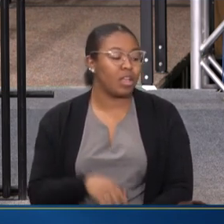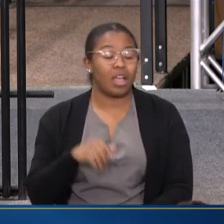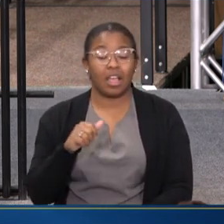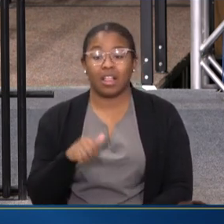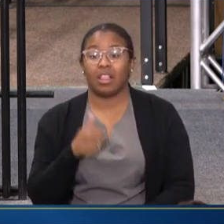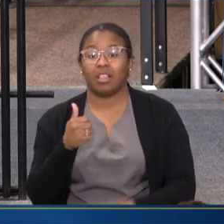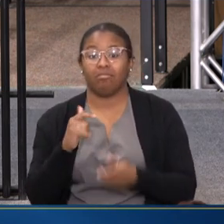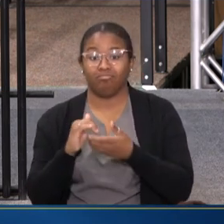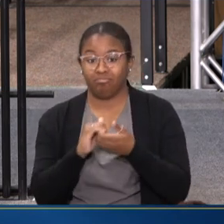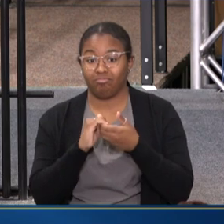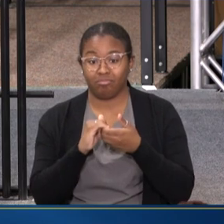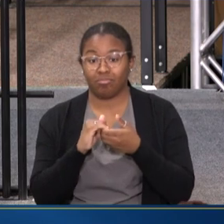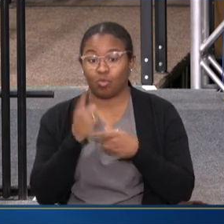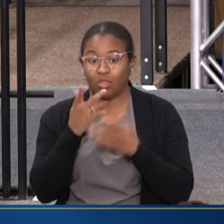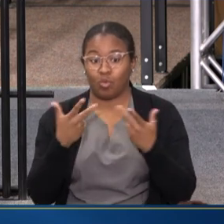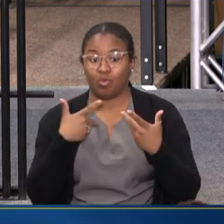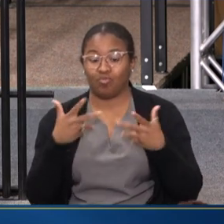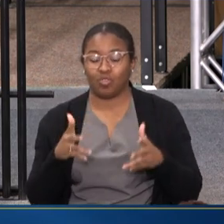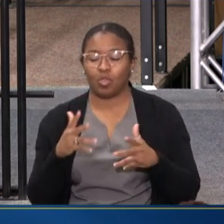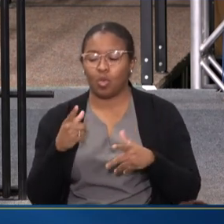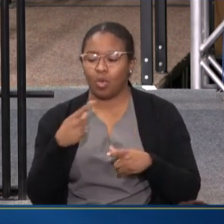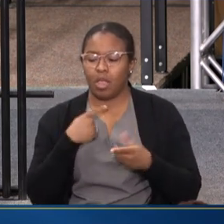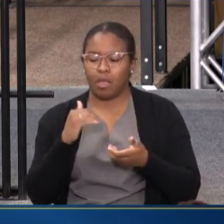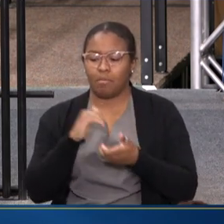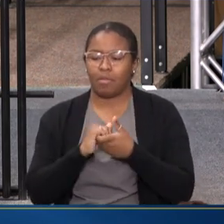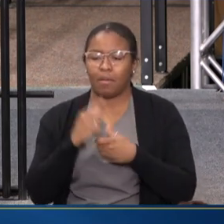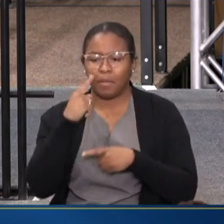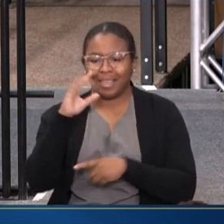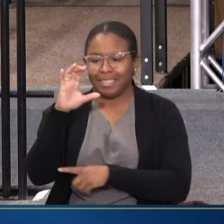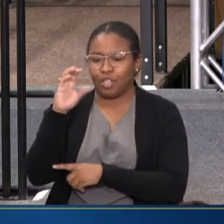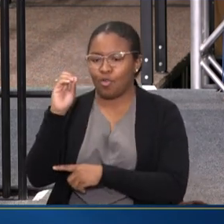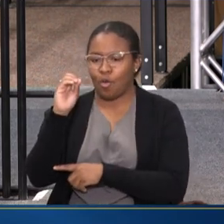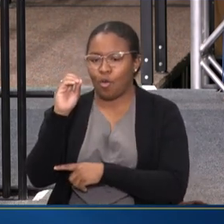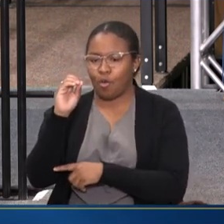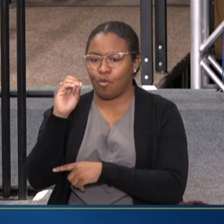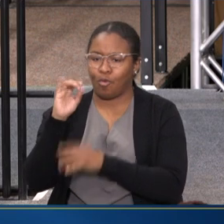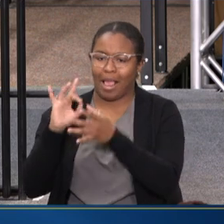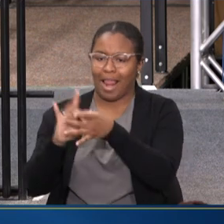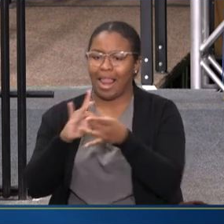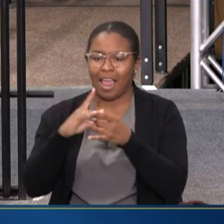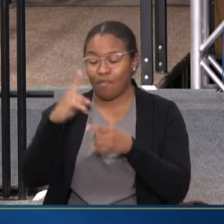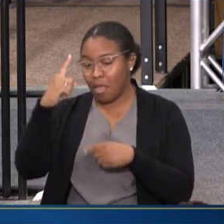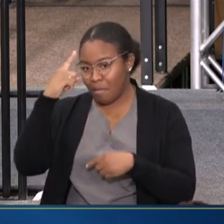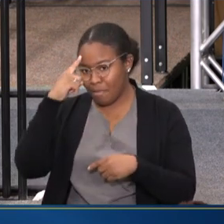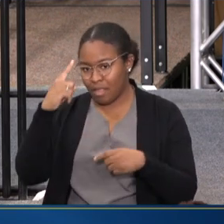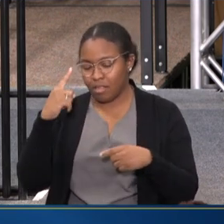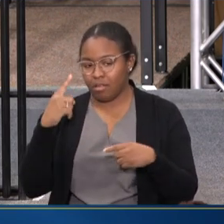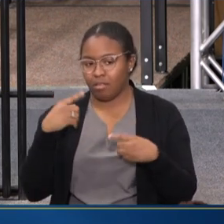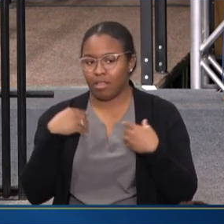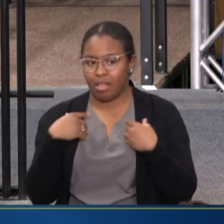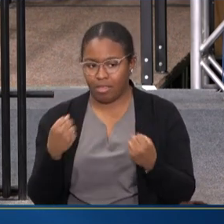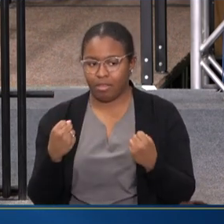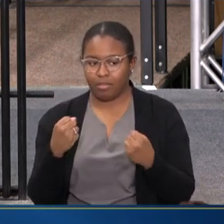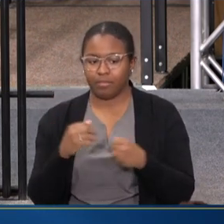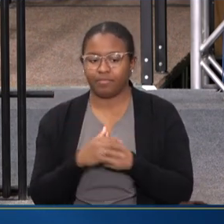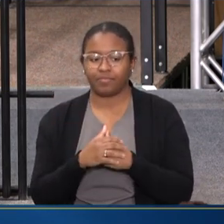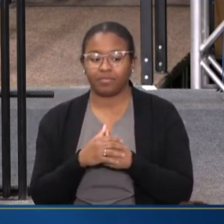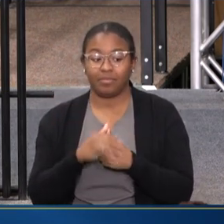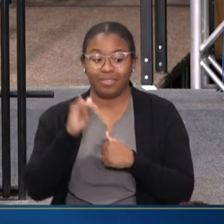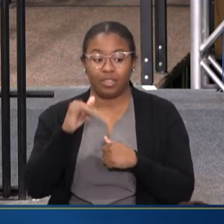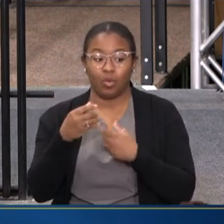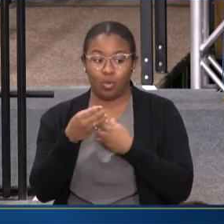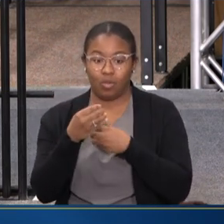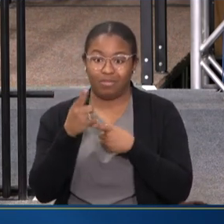IS WE HAVE PARTNERED TO CREATE THE CEO ALLIANCE ON MENTAL HEALTH. AND THAT